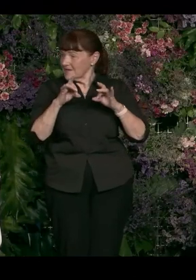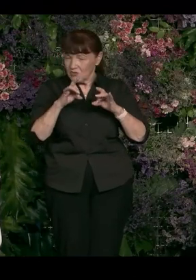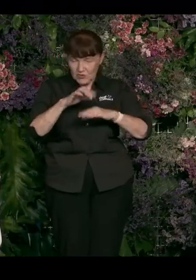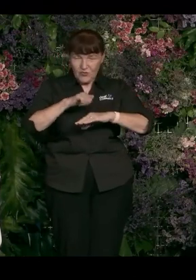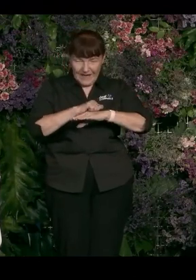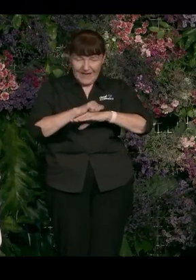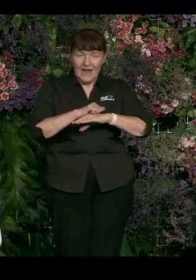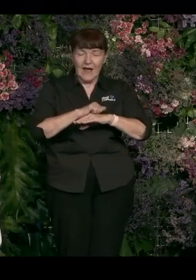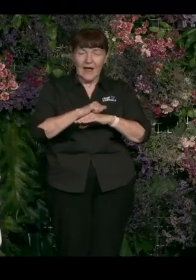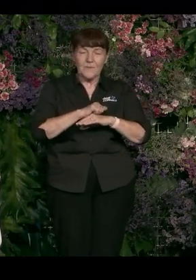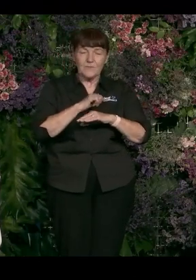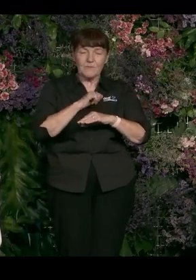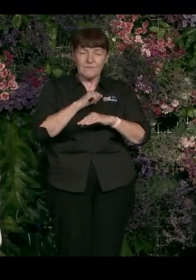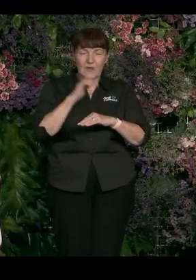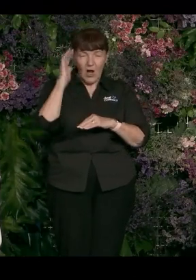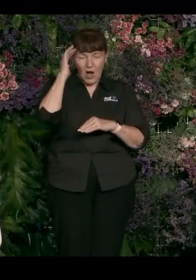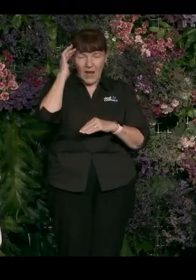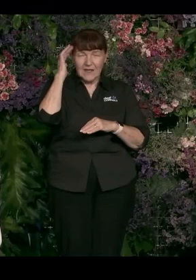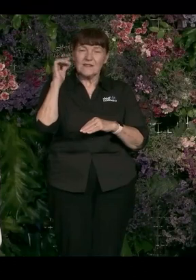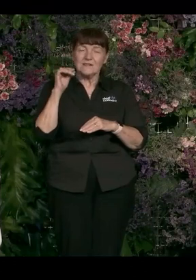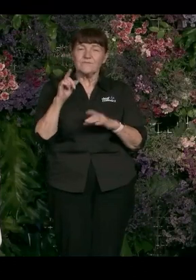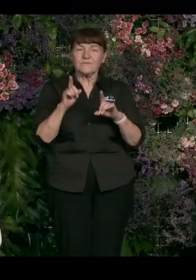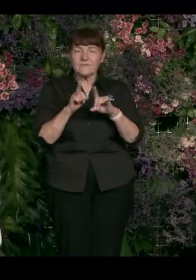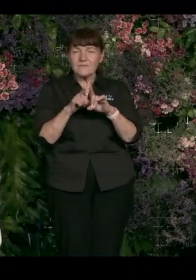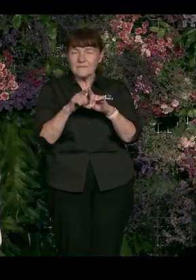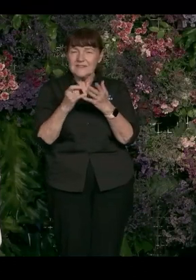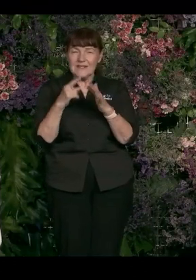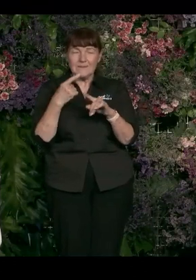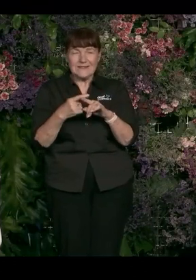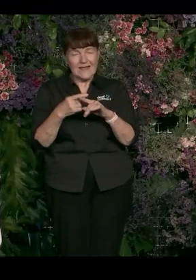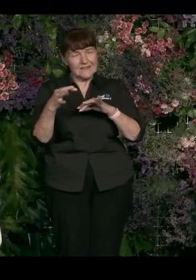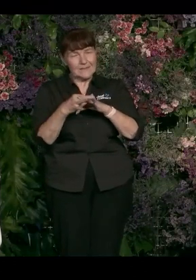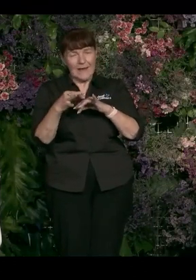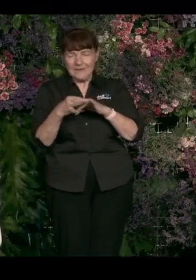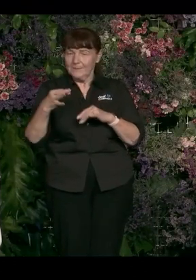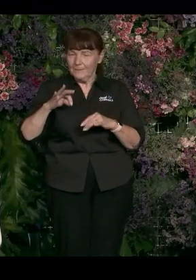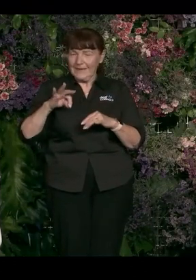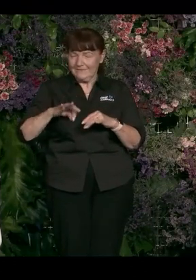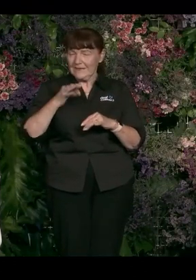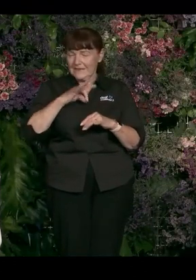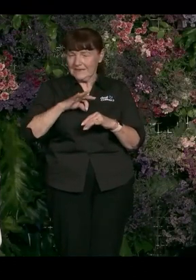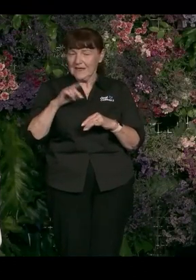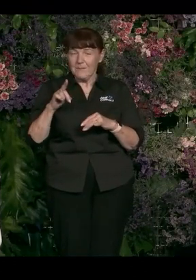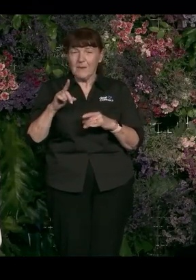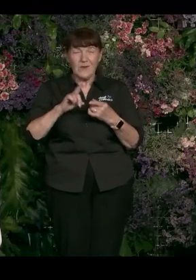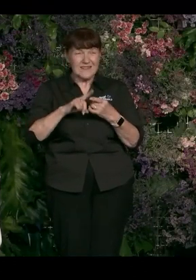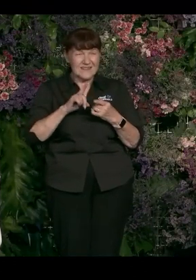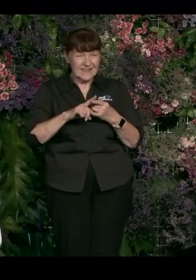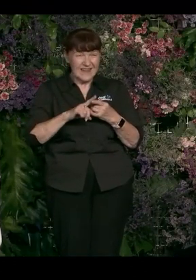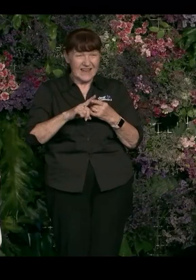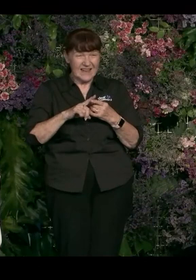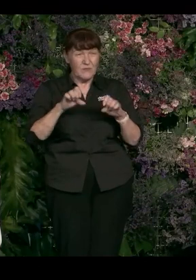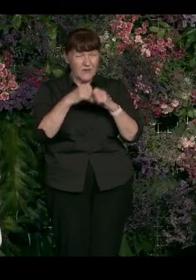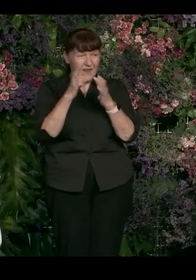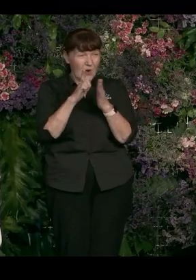in Ireland, Hong Kong, same-sex spousal benefits. But we are still illegal in 67 countries